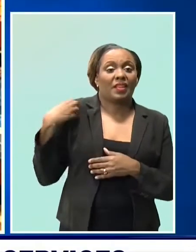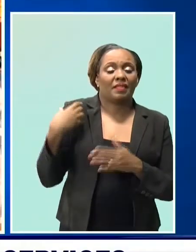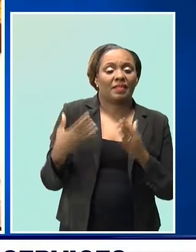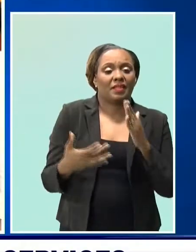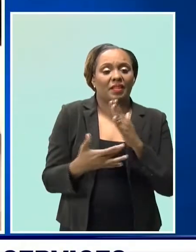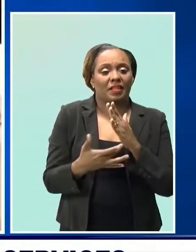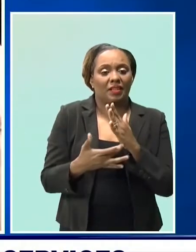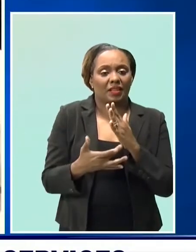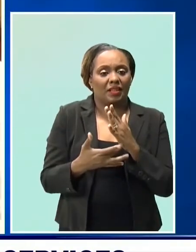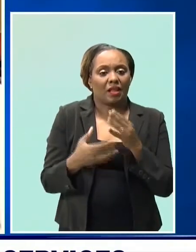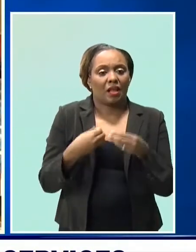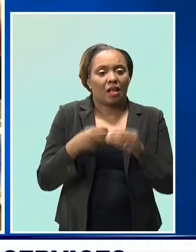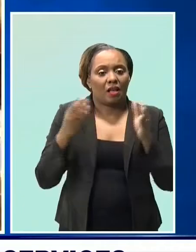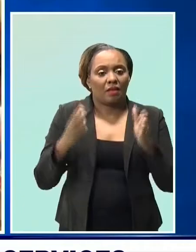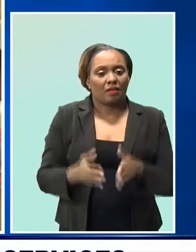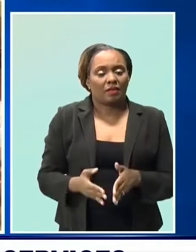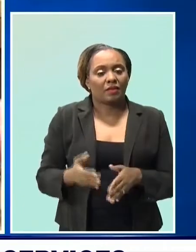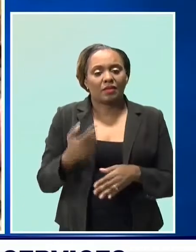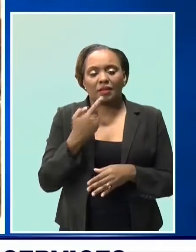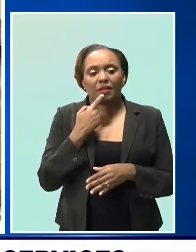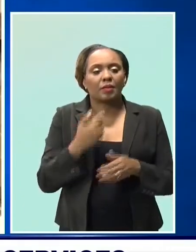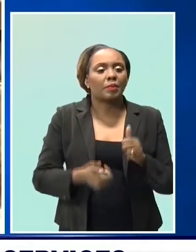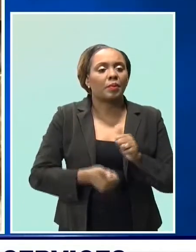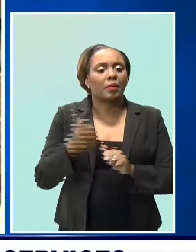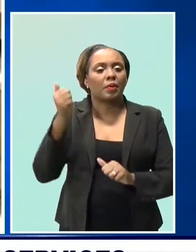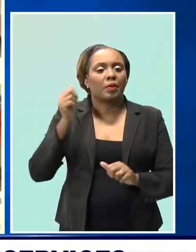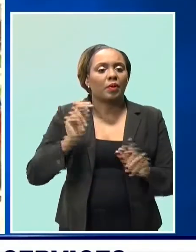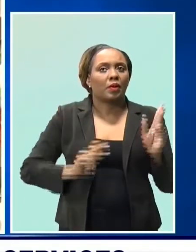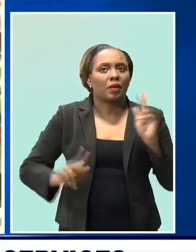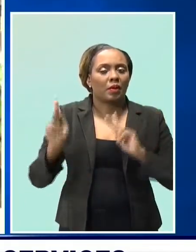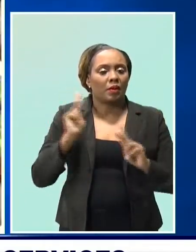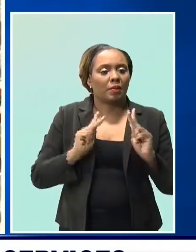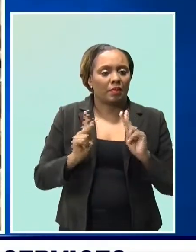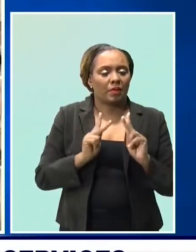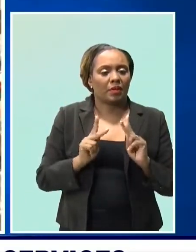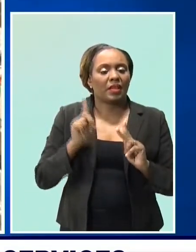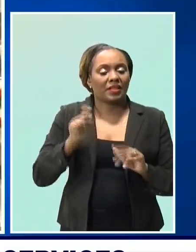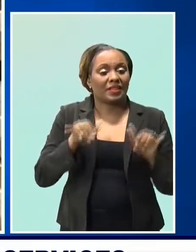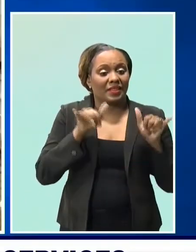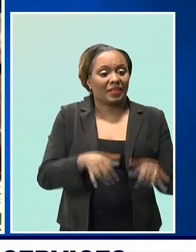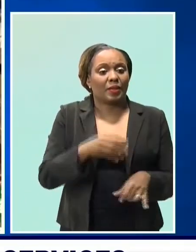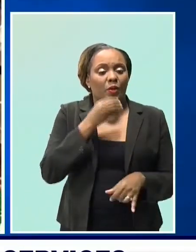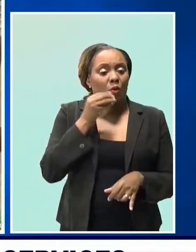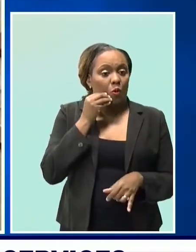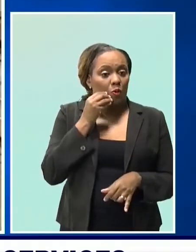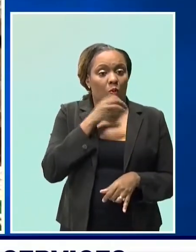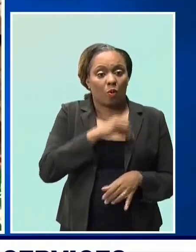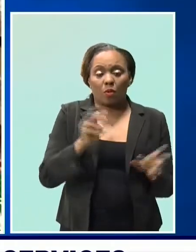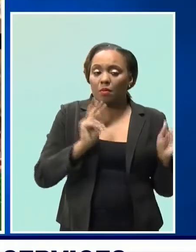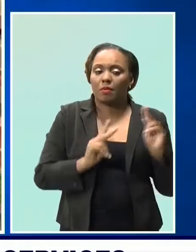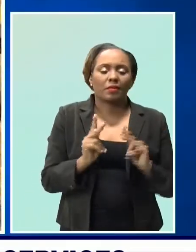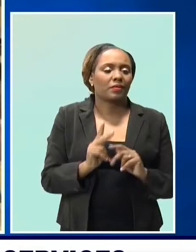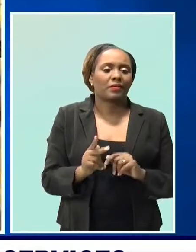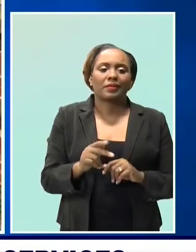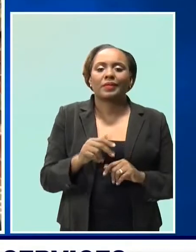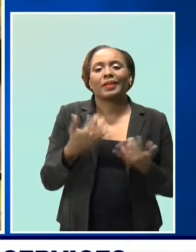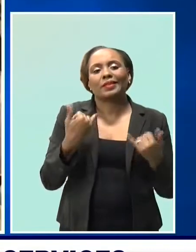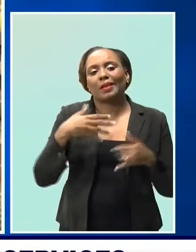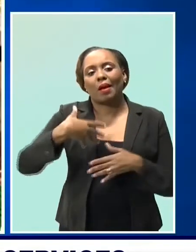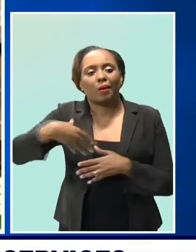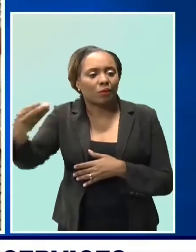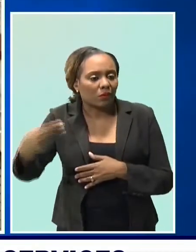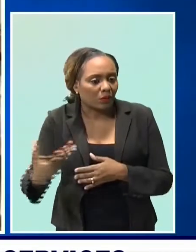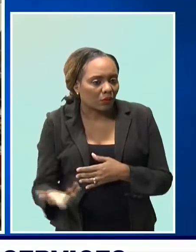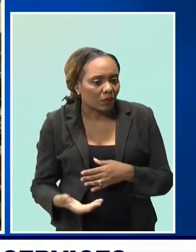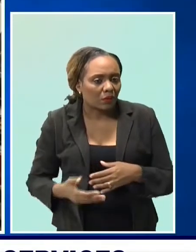Price World, Teddy Leon, says the main people being advised to stay at home, the elderly, have not been the primary users of the